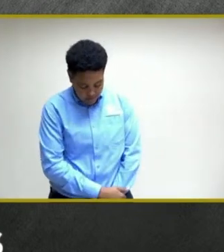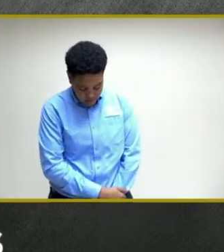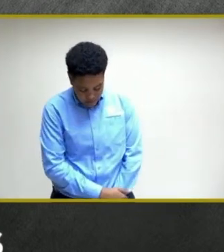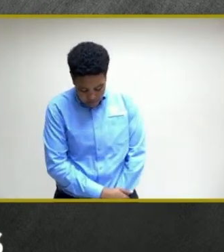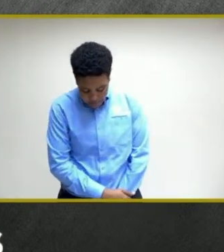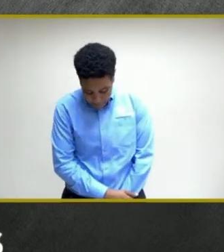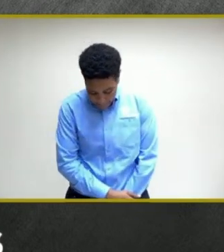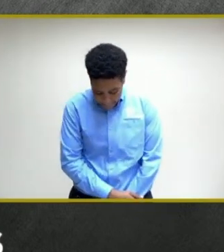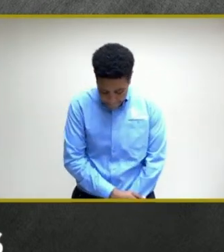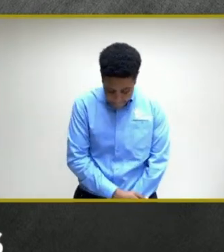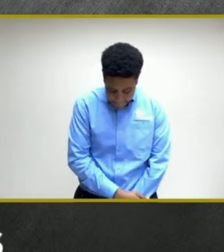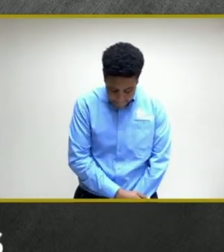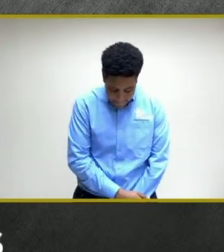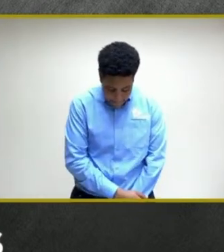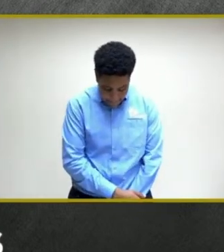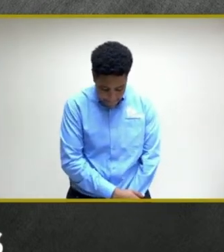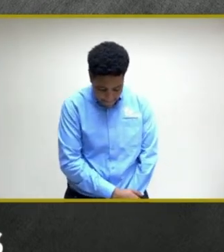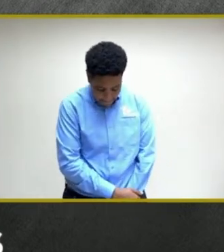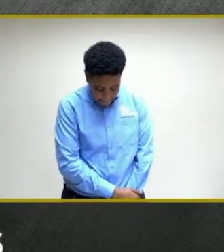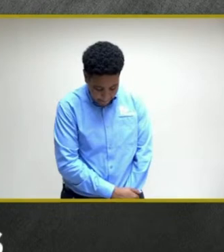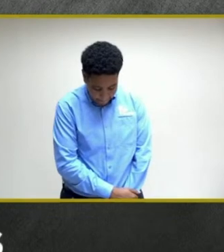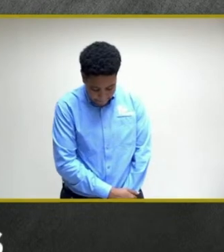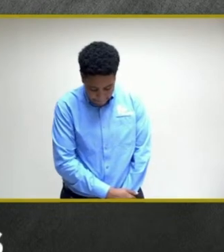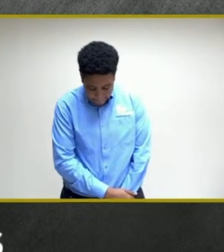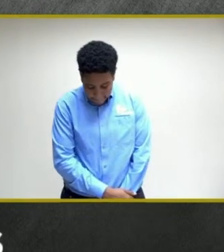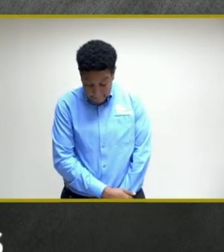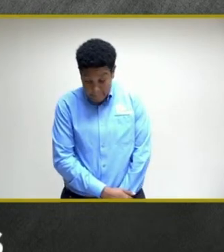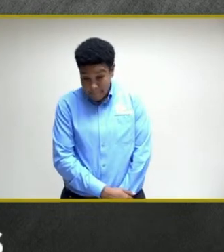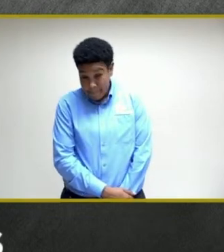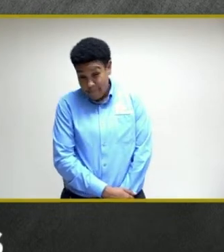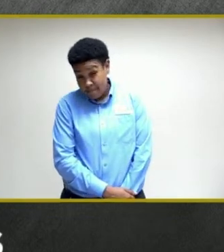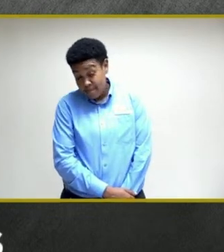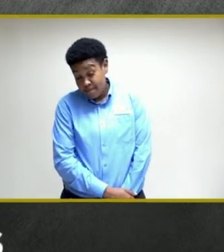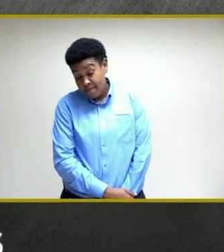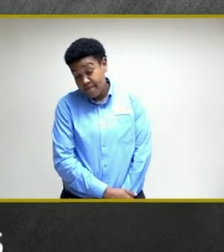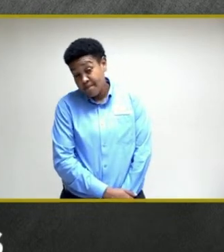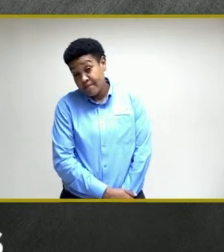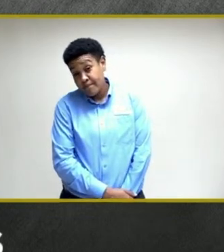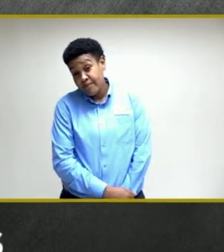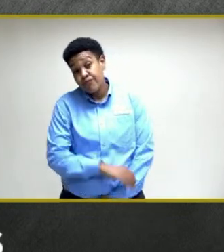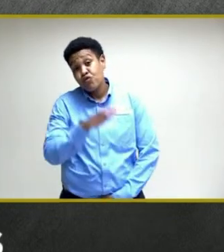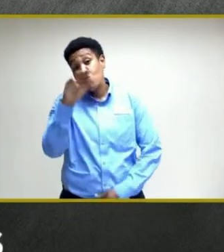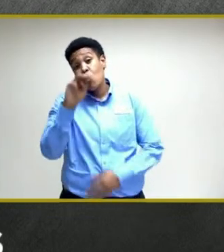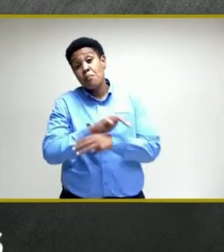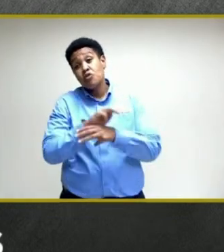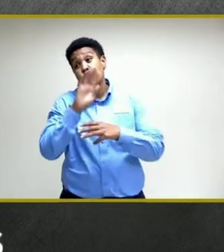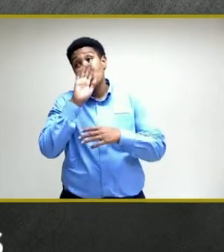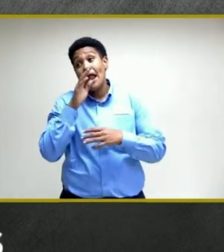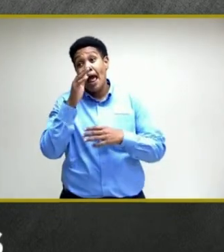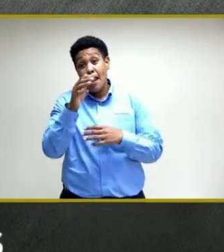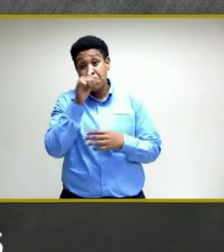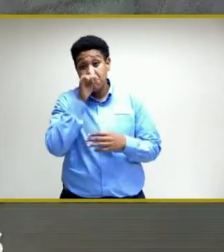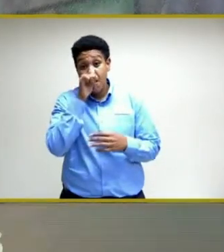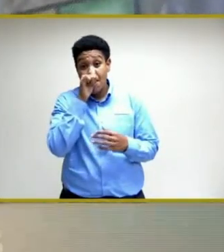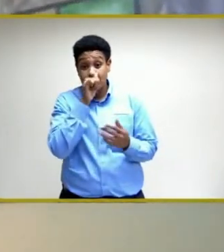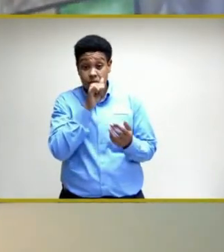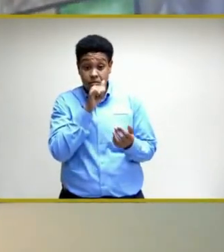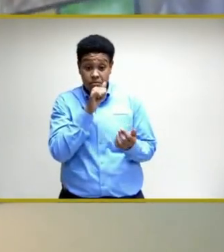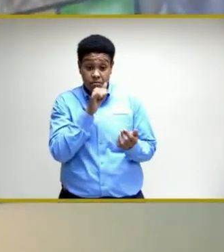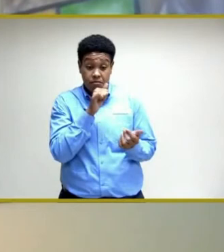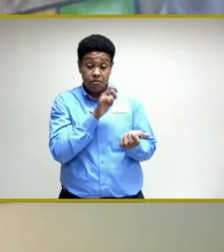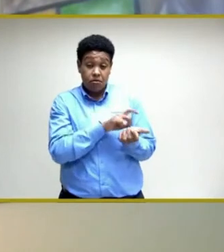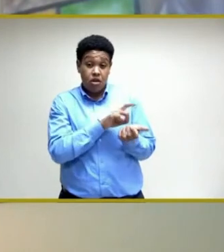able to assist the private sector, the doctors in the private sector rather, with